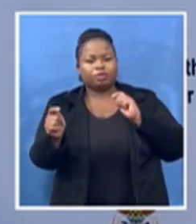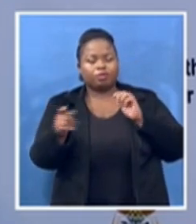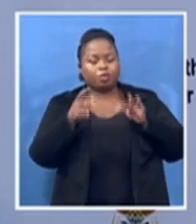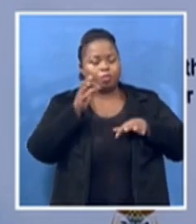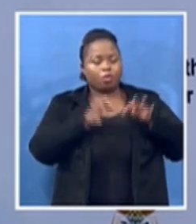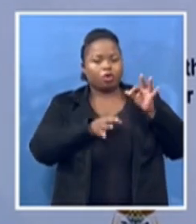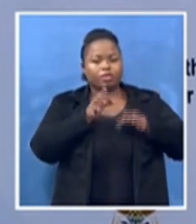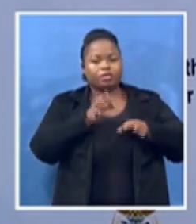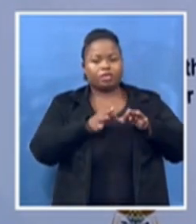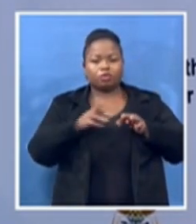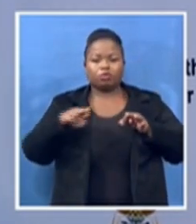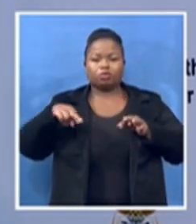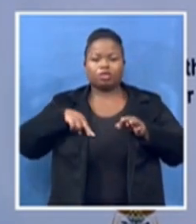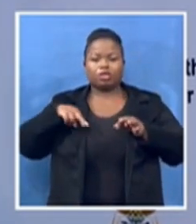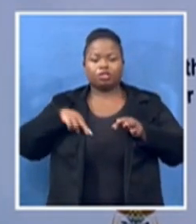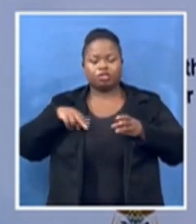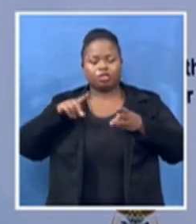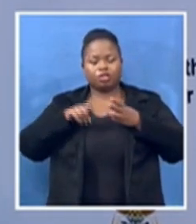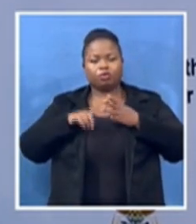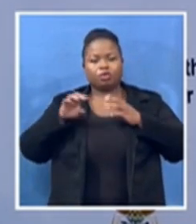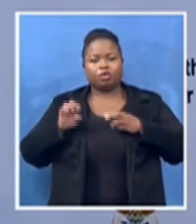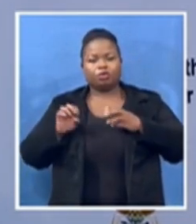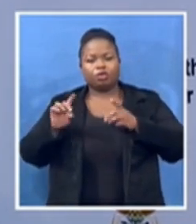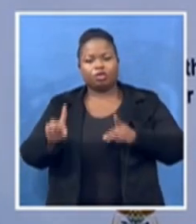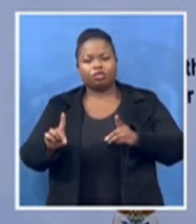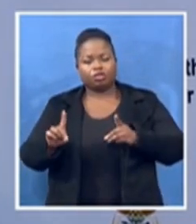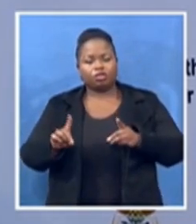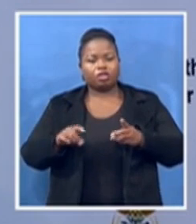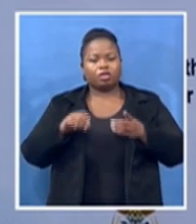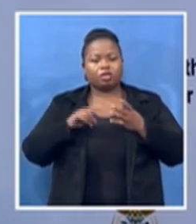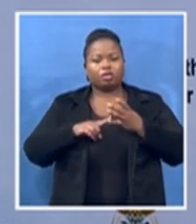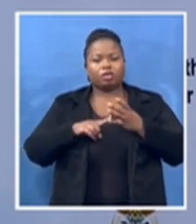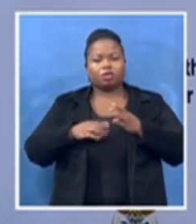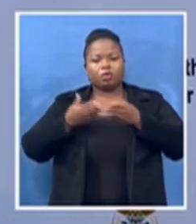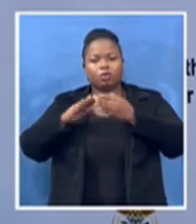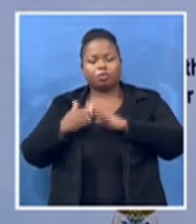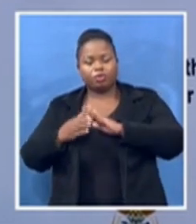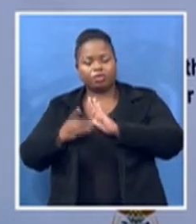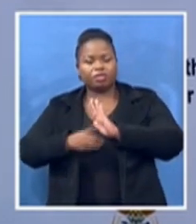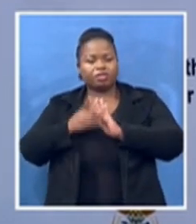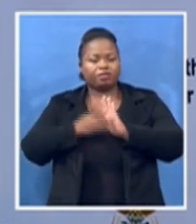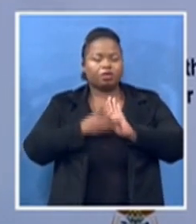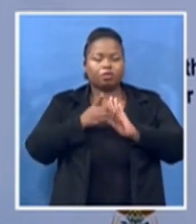to community development women empowerment